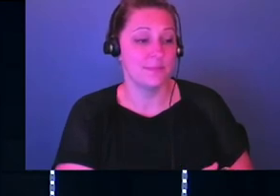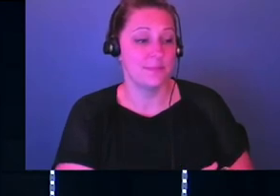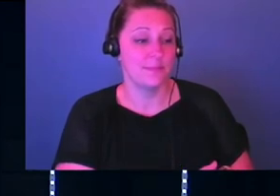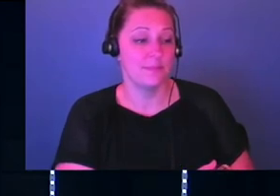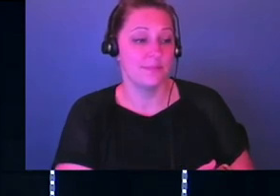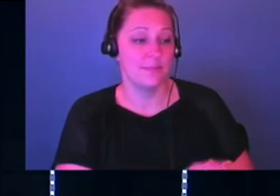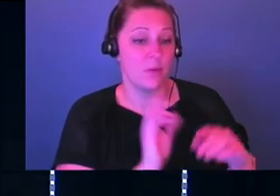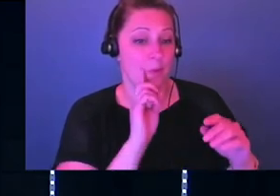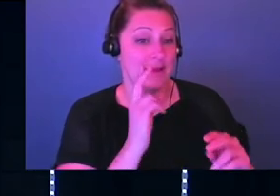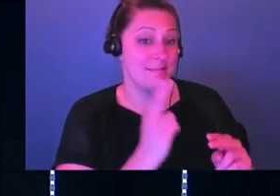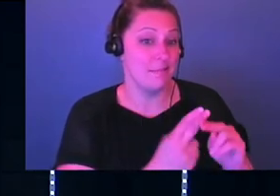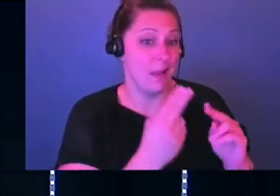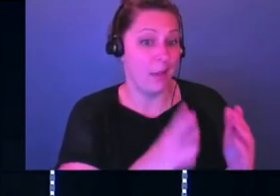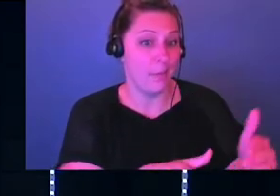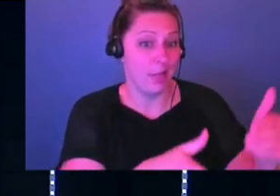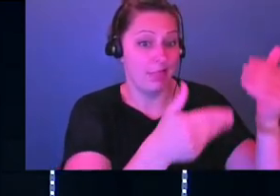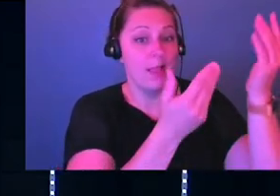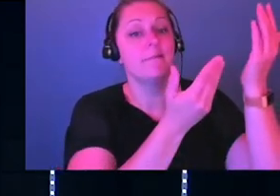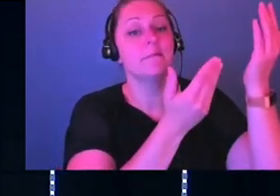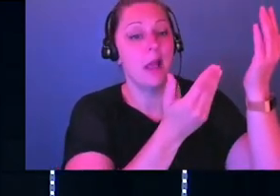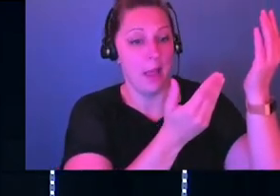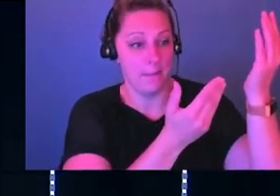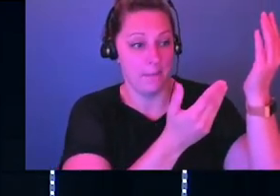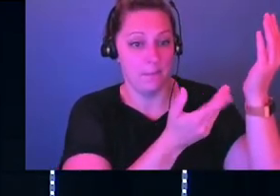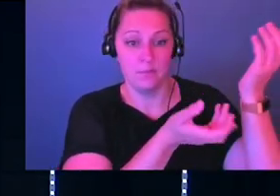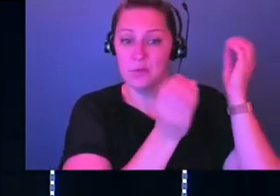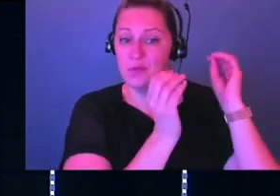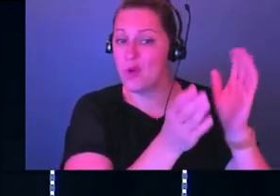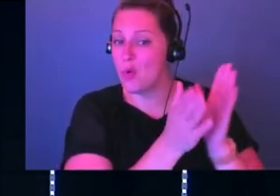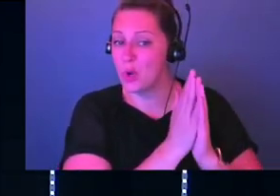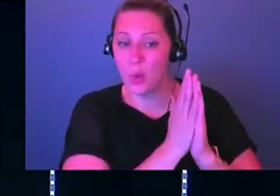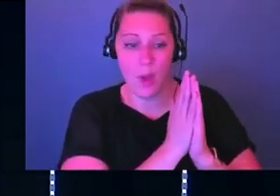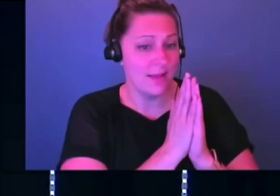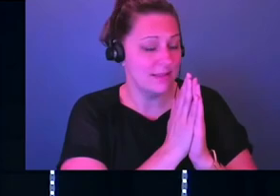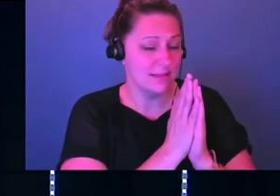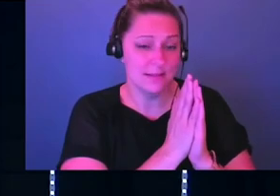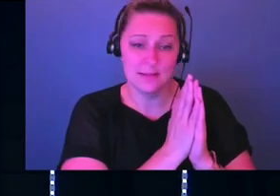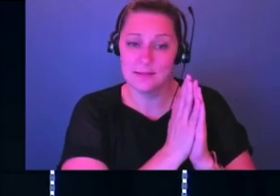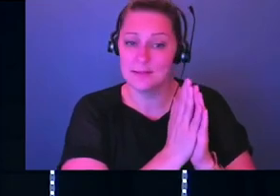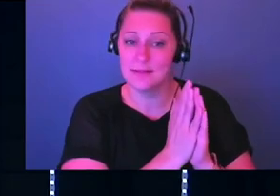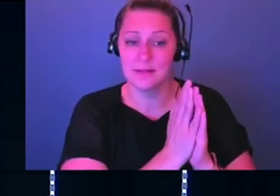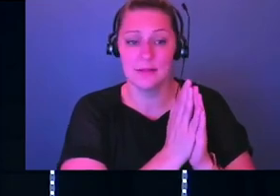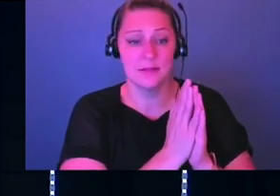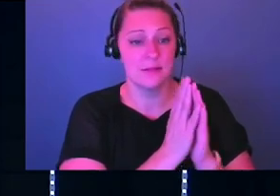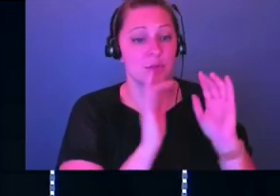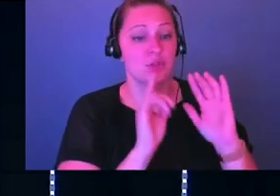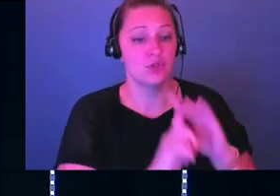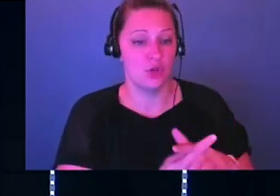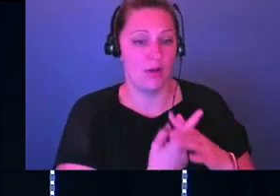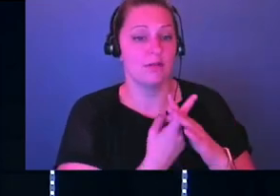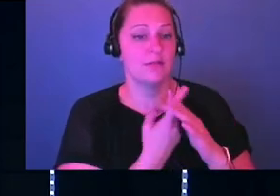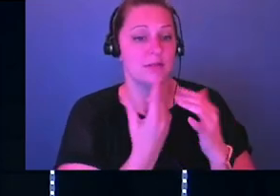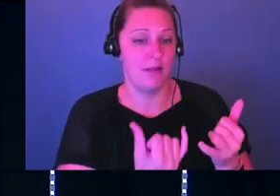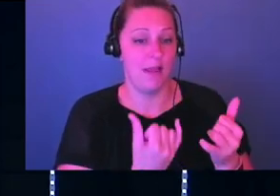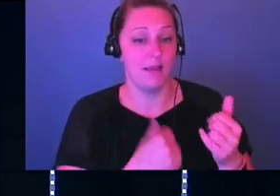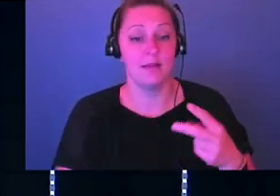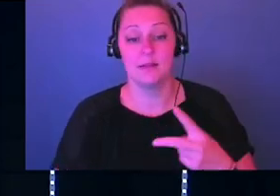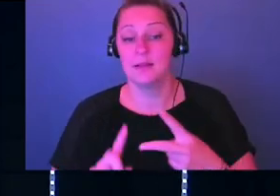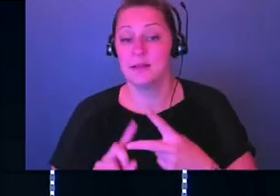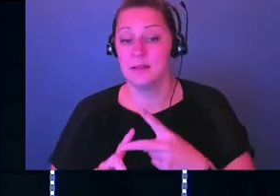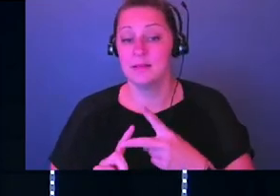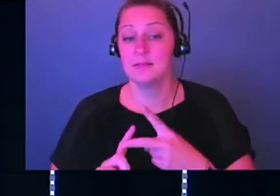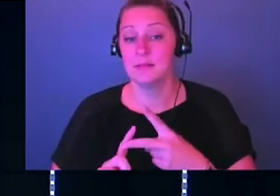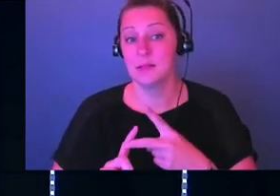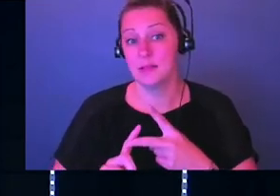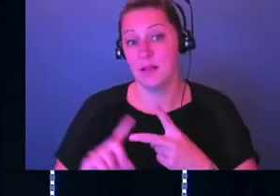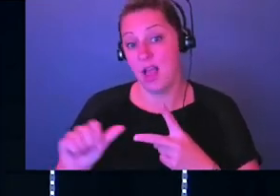and lifting his name up the way that he deserves without any requests. Maybe start that way today. The other thing for some of us, I think